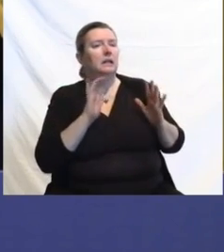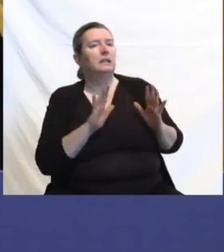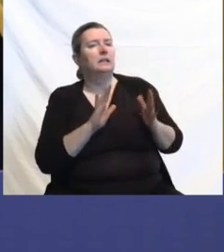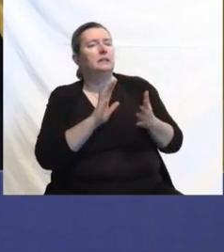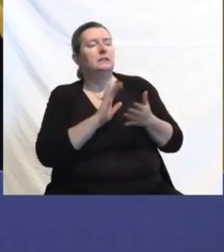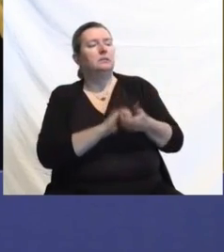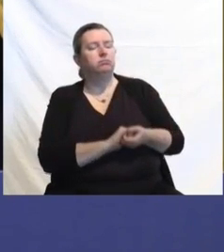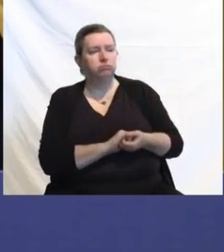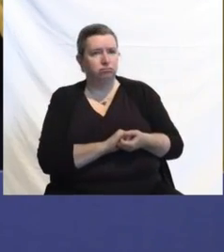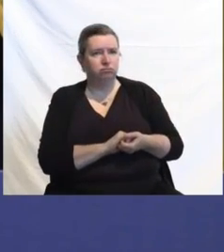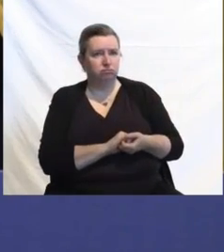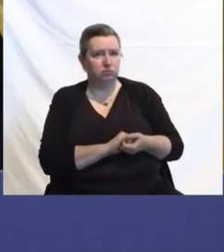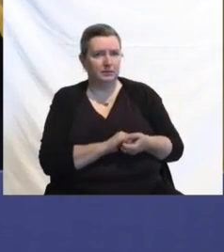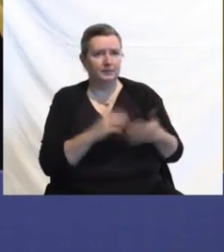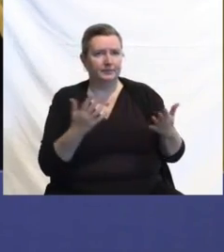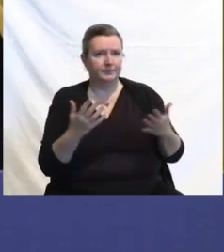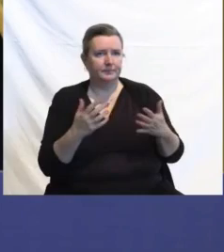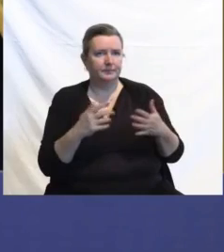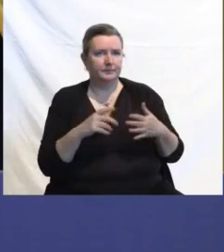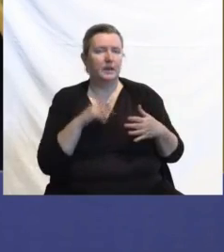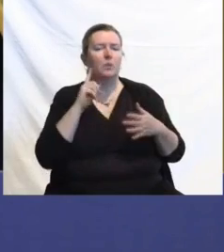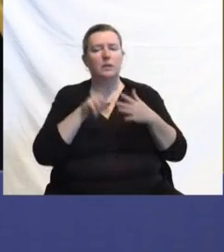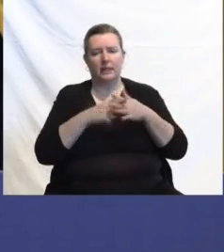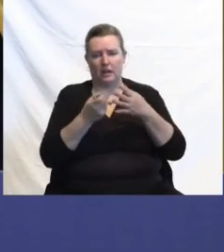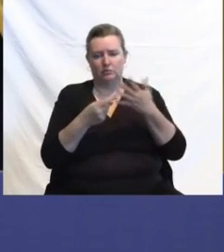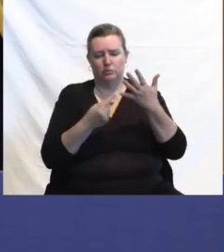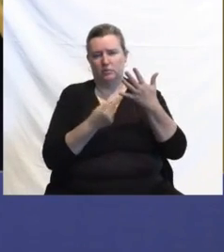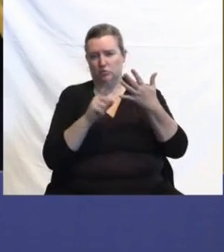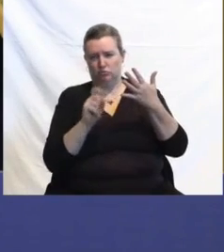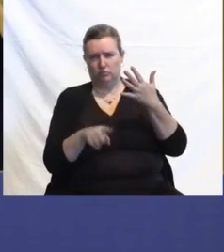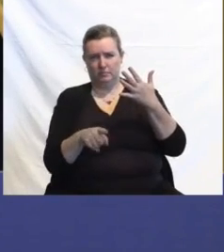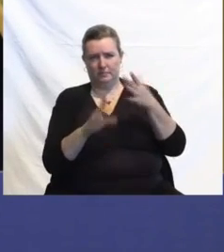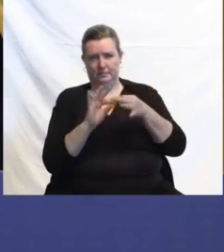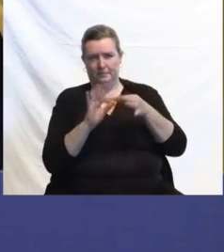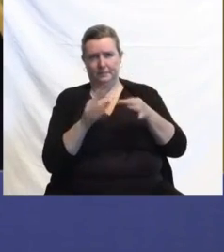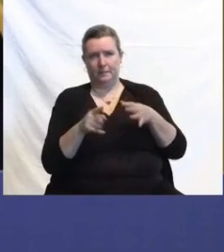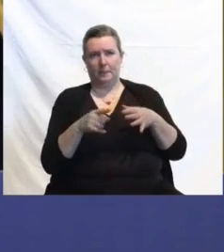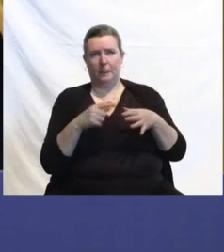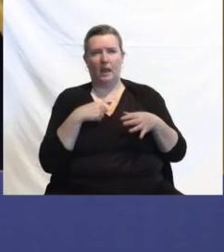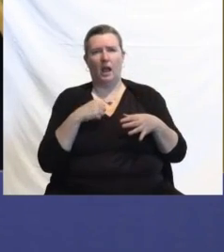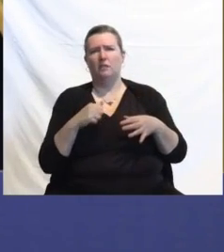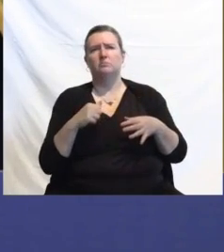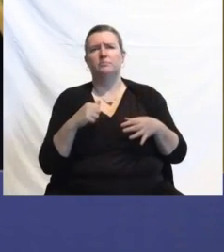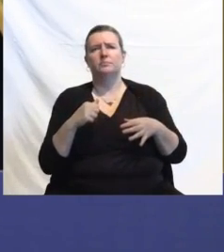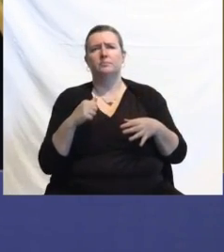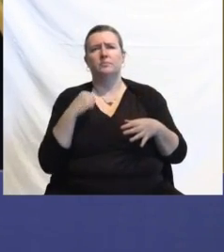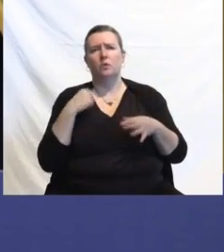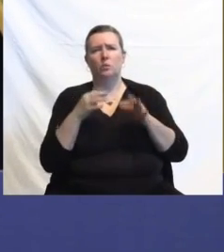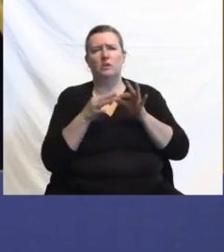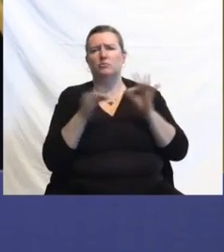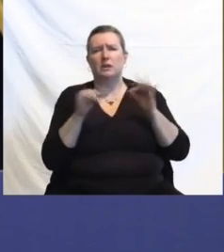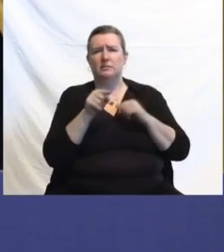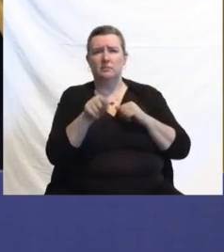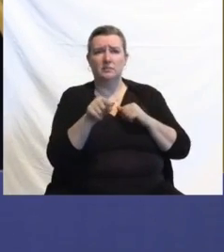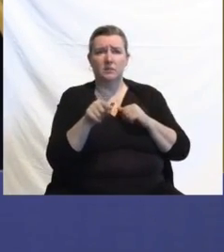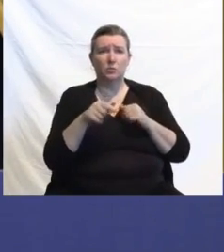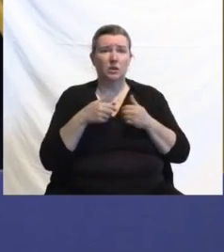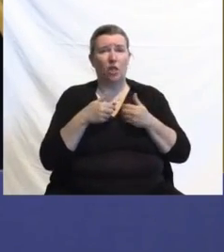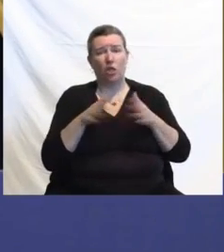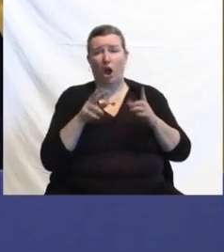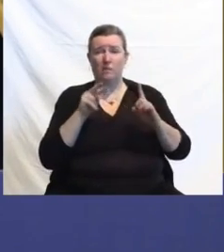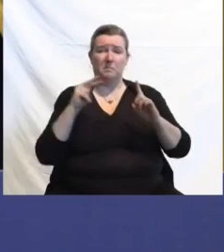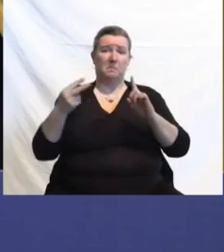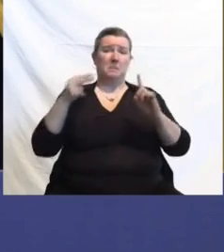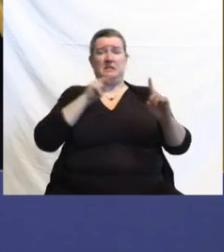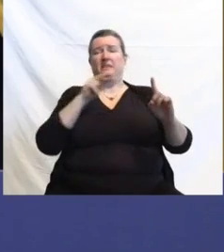Let me start with the last one because I kind of alluded to this a minute ago. I wouldn't phrase it. I don't agree with the premise of we lost perspective, but I do think it's a very